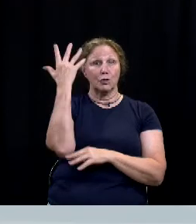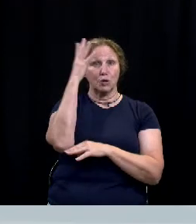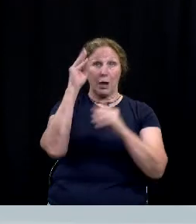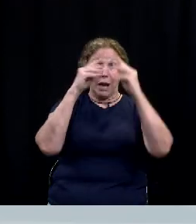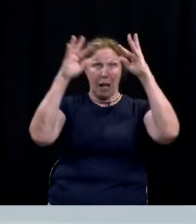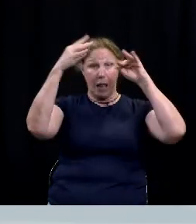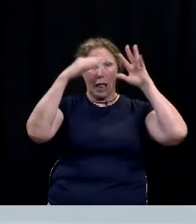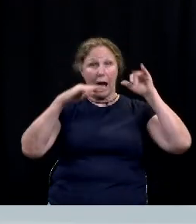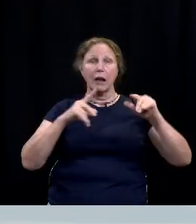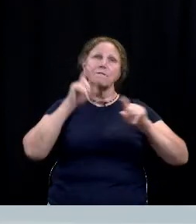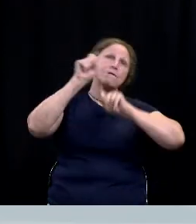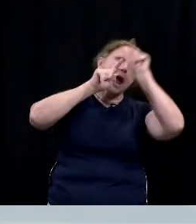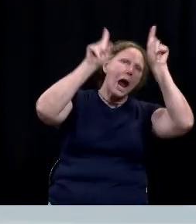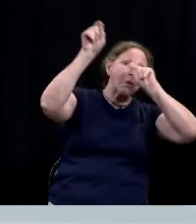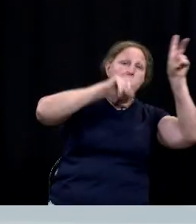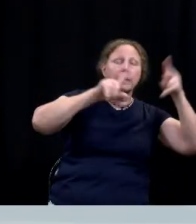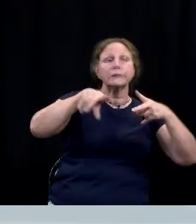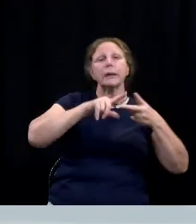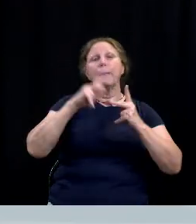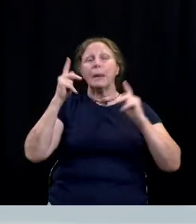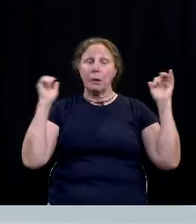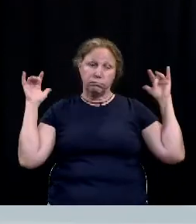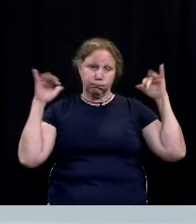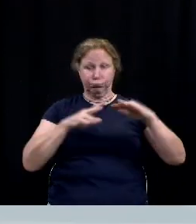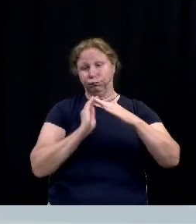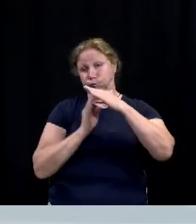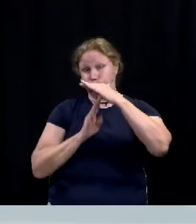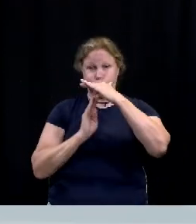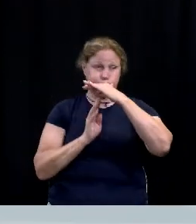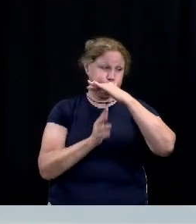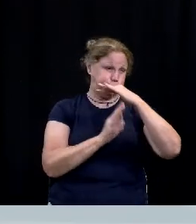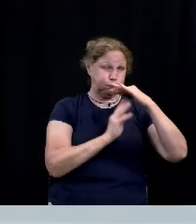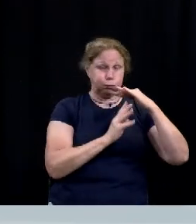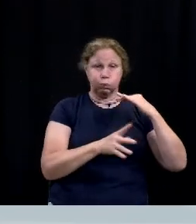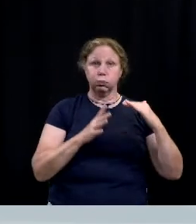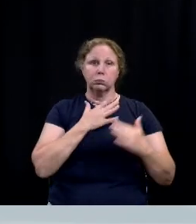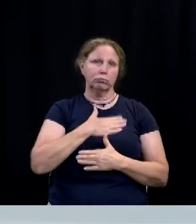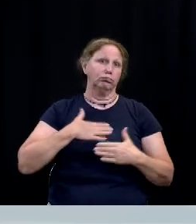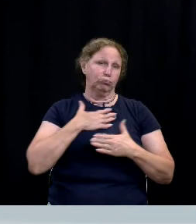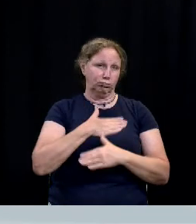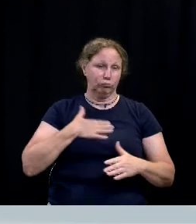show you know thousands of people coming down and really a great experience